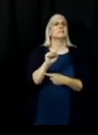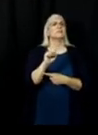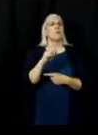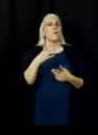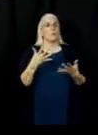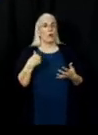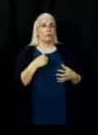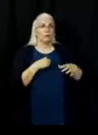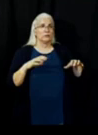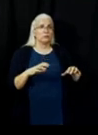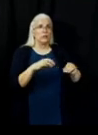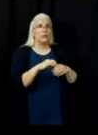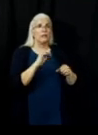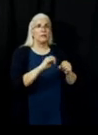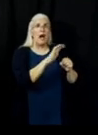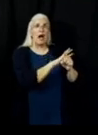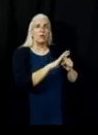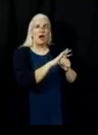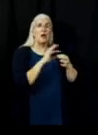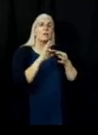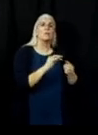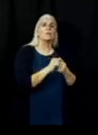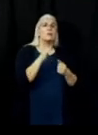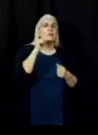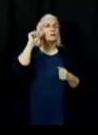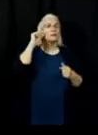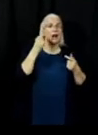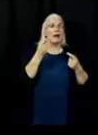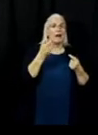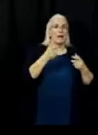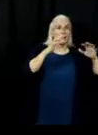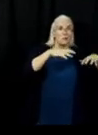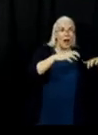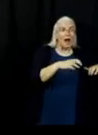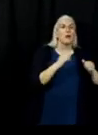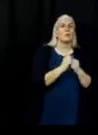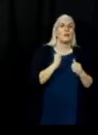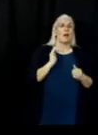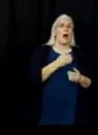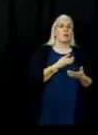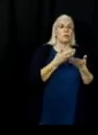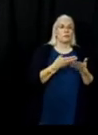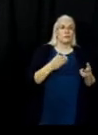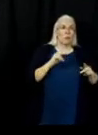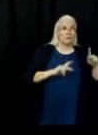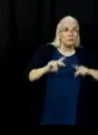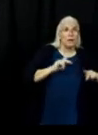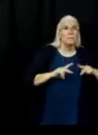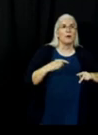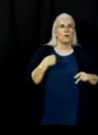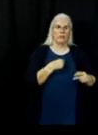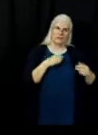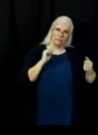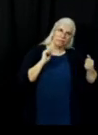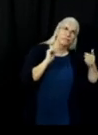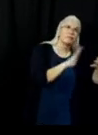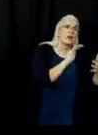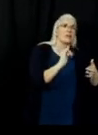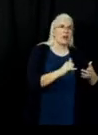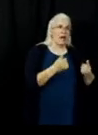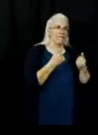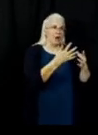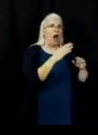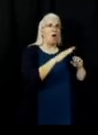on yesterday's weather and the ability of resources, we're going to go direct on that fire's edge. So that's going to be a combination